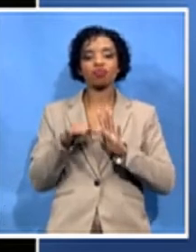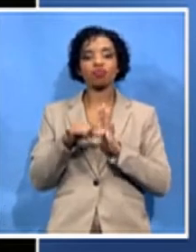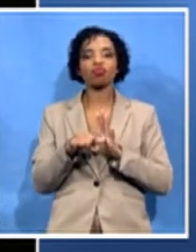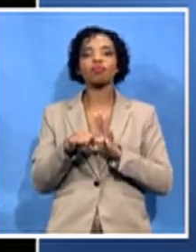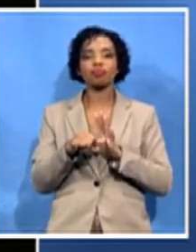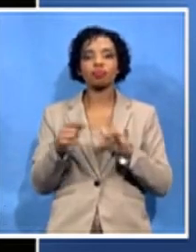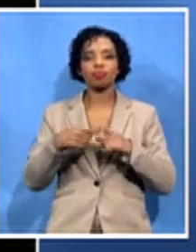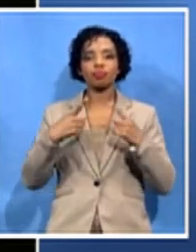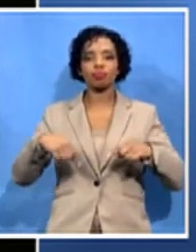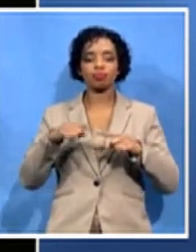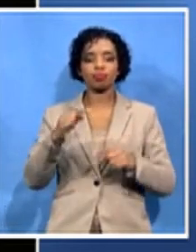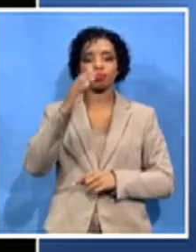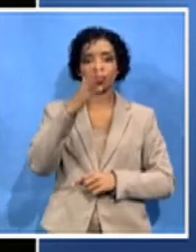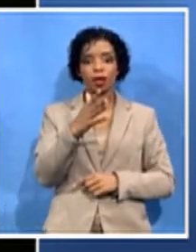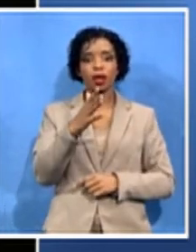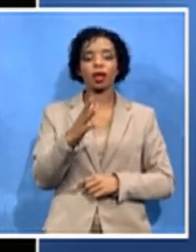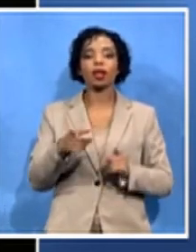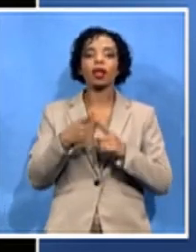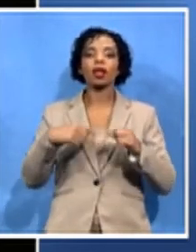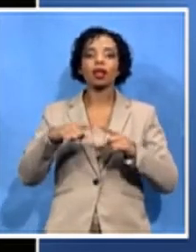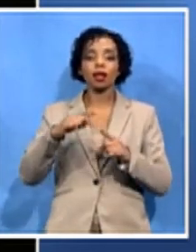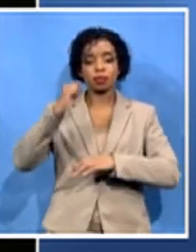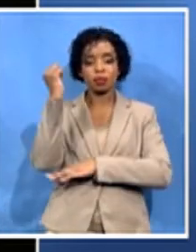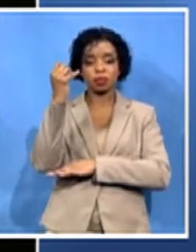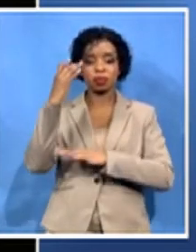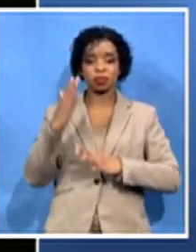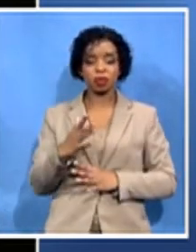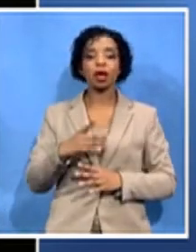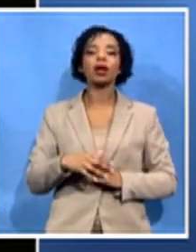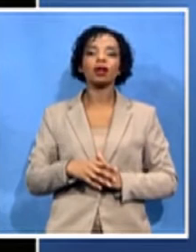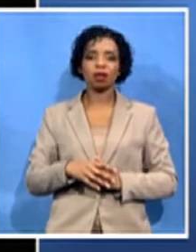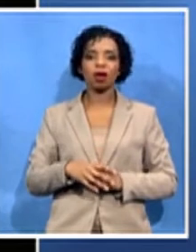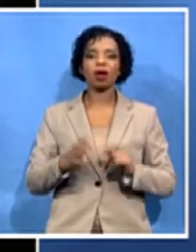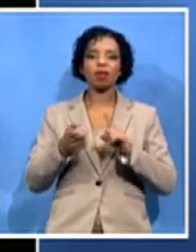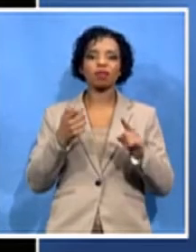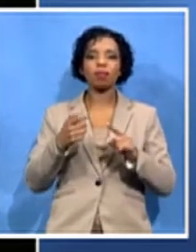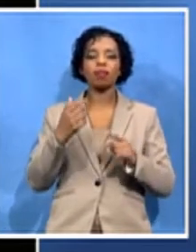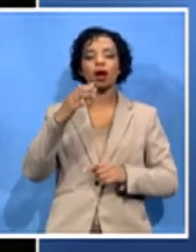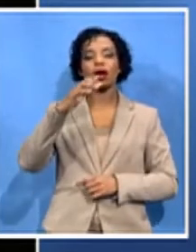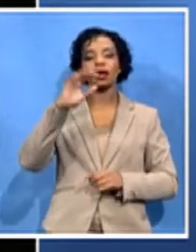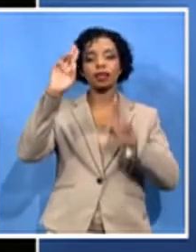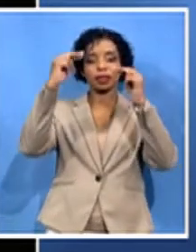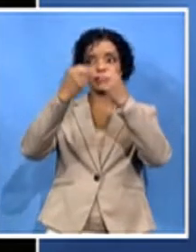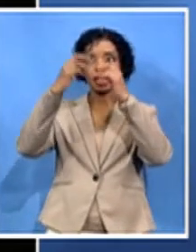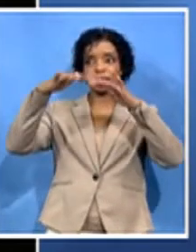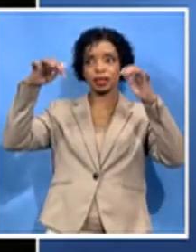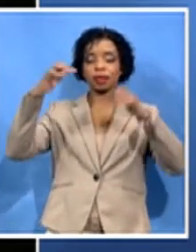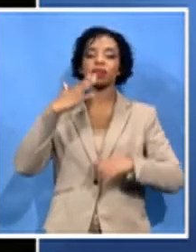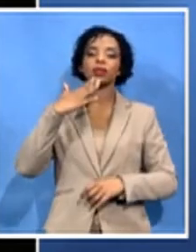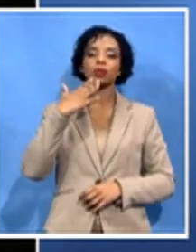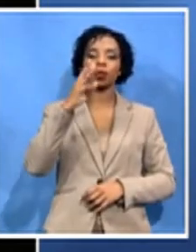speaker of the National Assembly Honorable Tandi Motise. And yes, during COVID-19, it has been